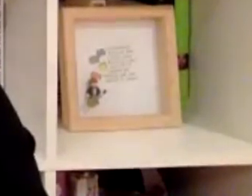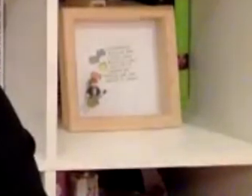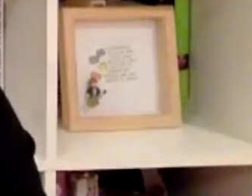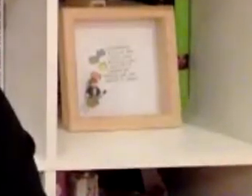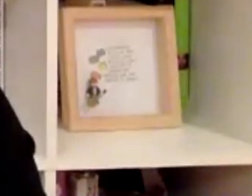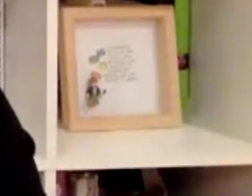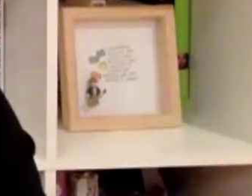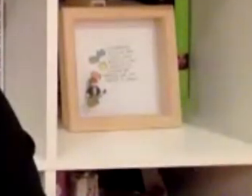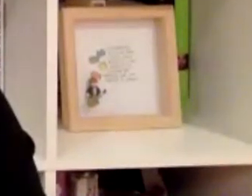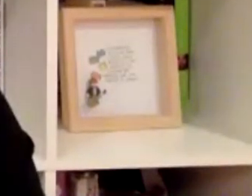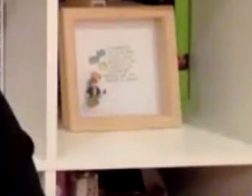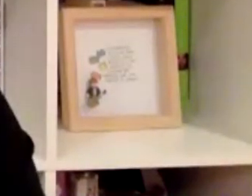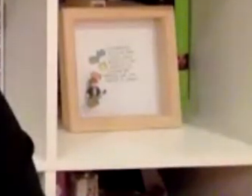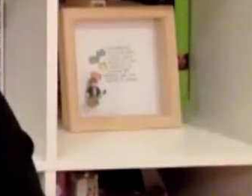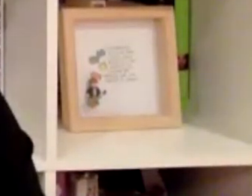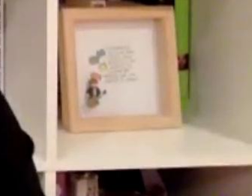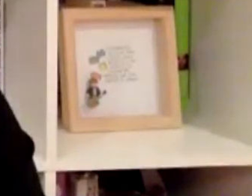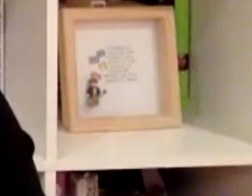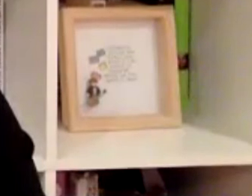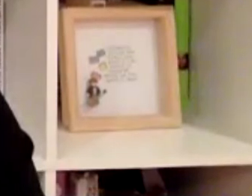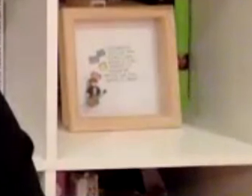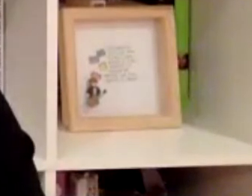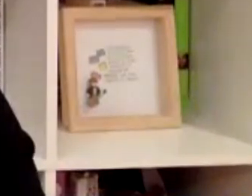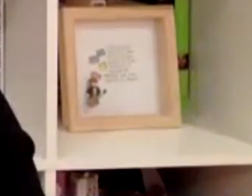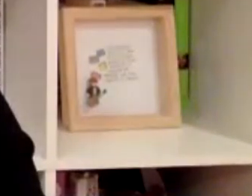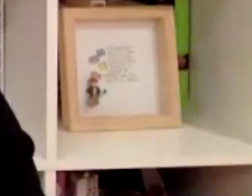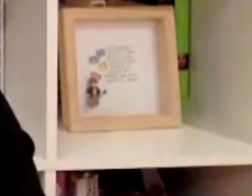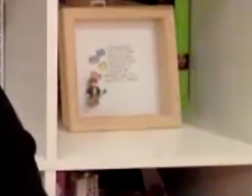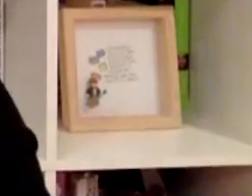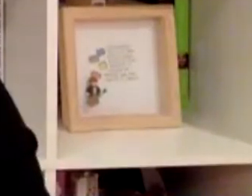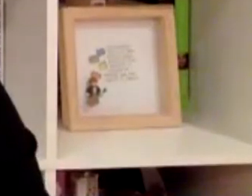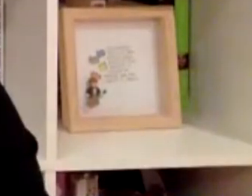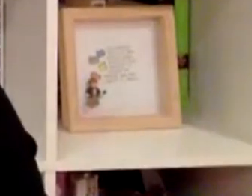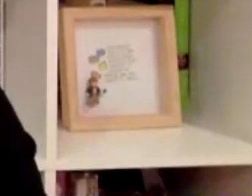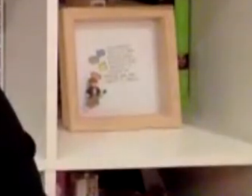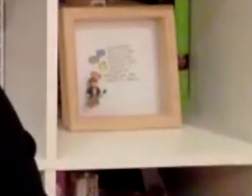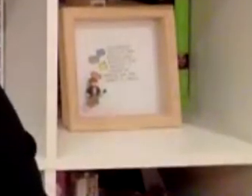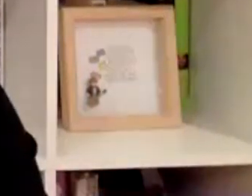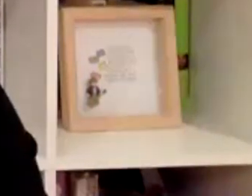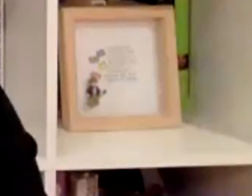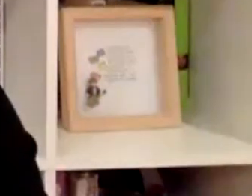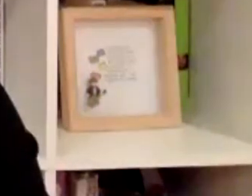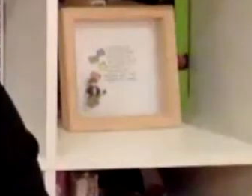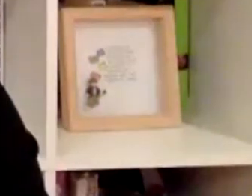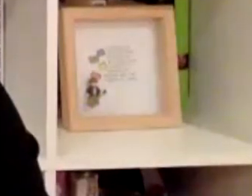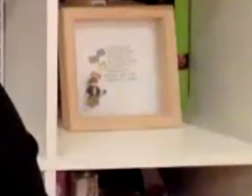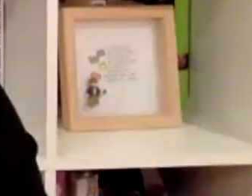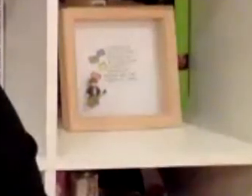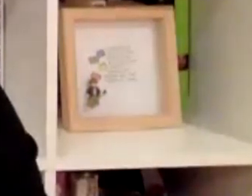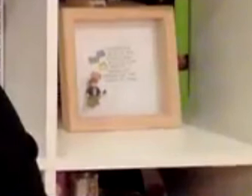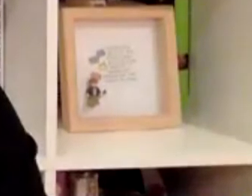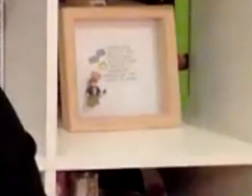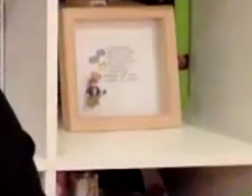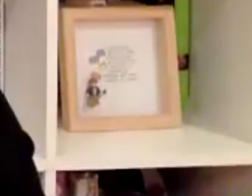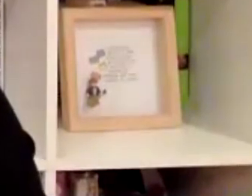it's just a chance for you to to offload and and offer advice and and realize again that you're not alone because i think with that sort of